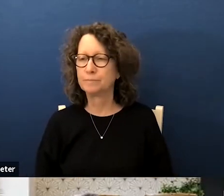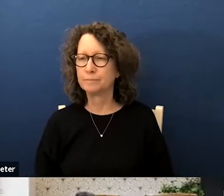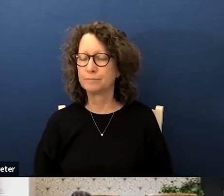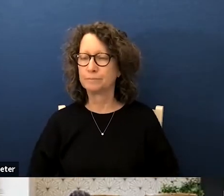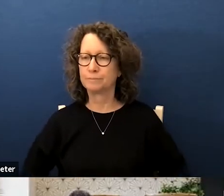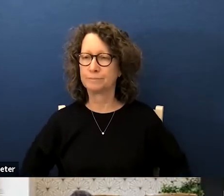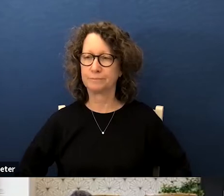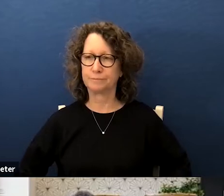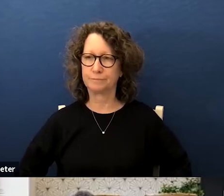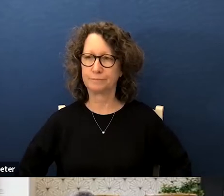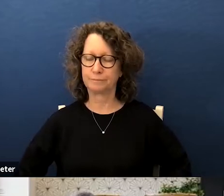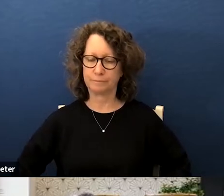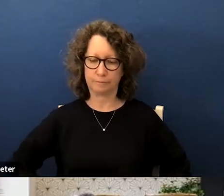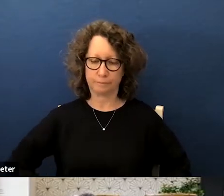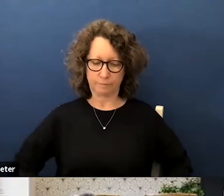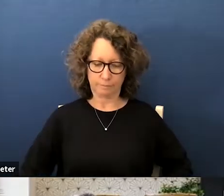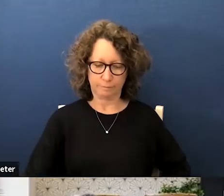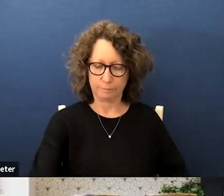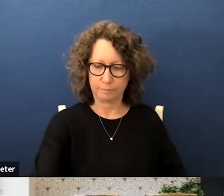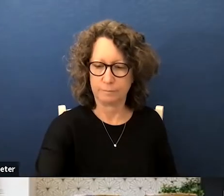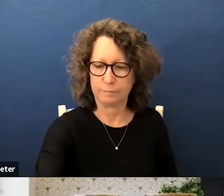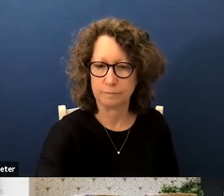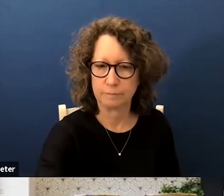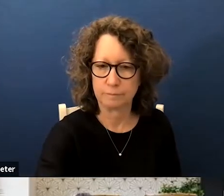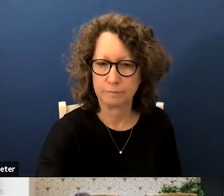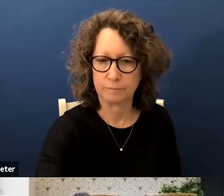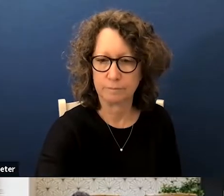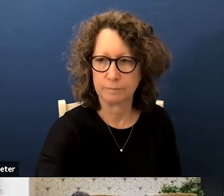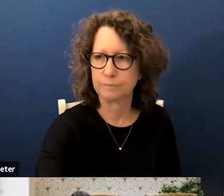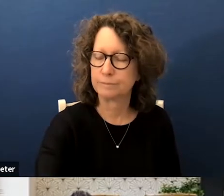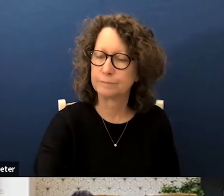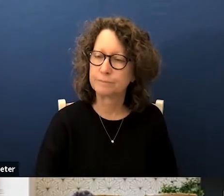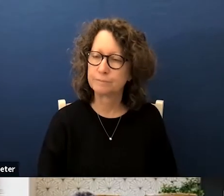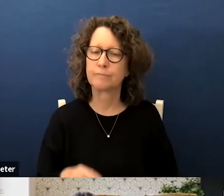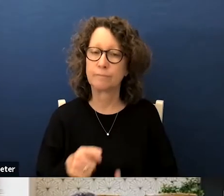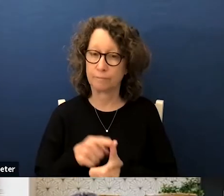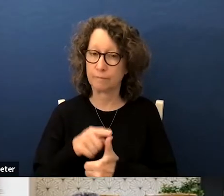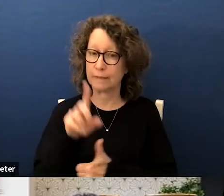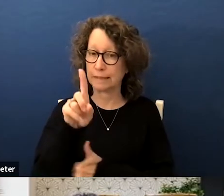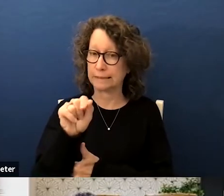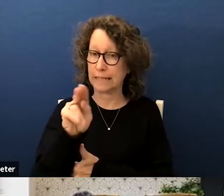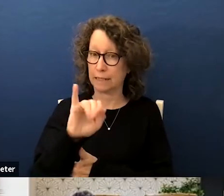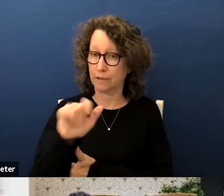hector flores garcia and i will begin with daniel gonzalez